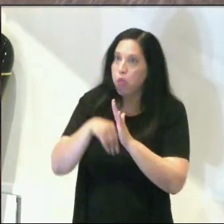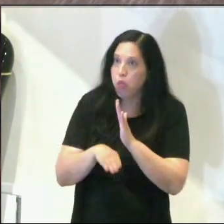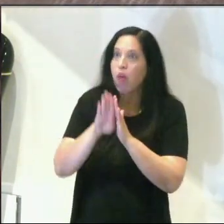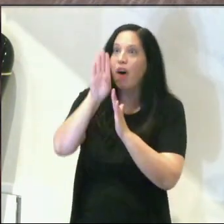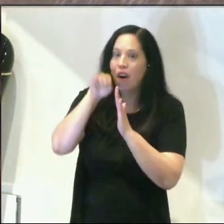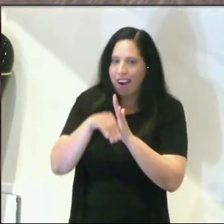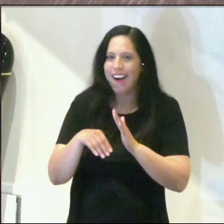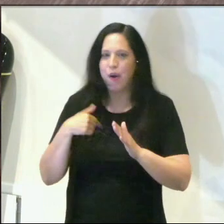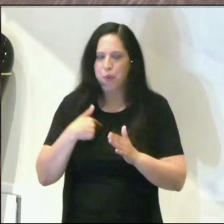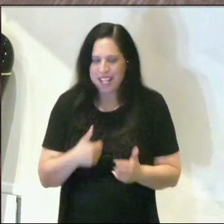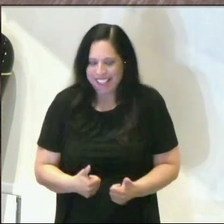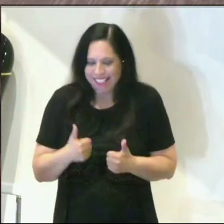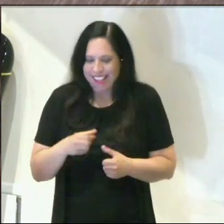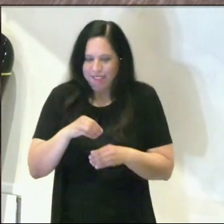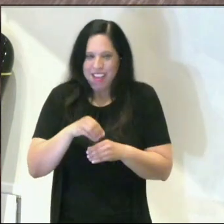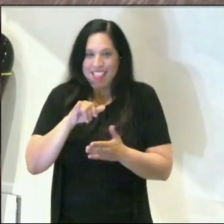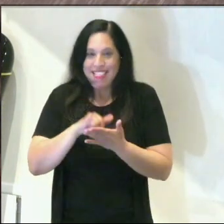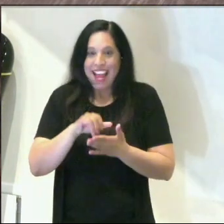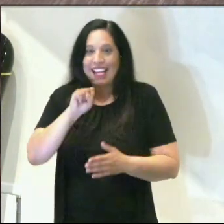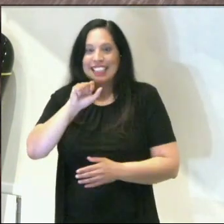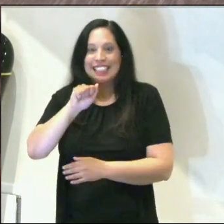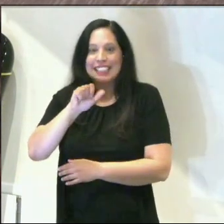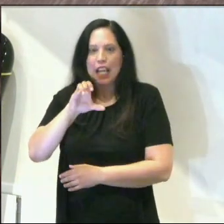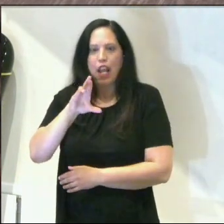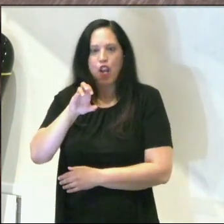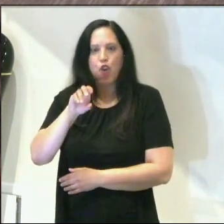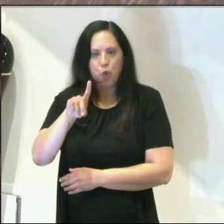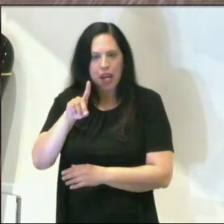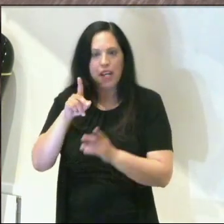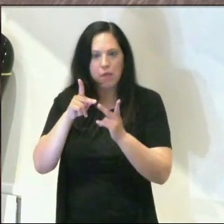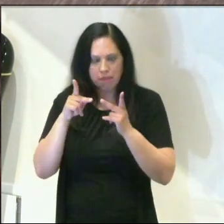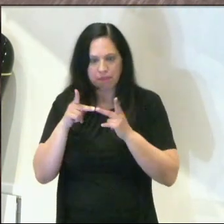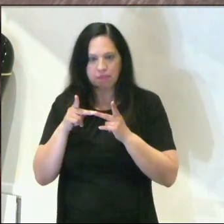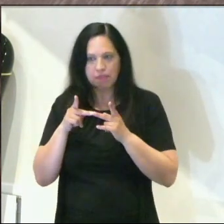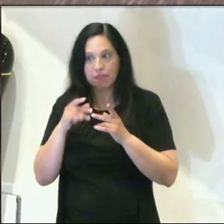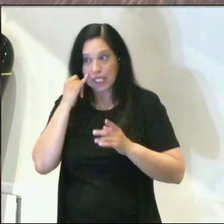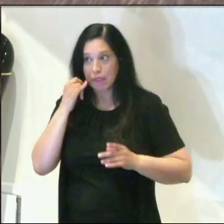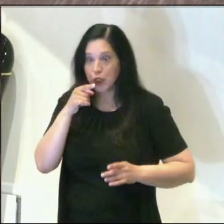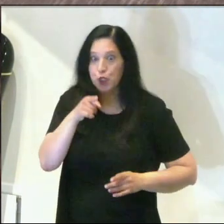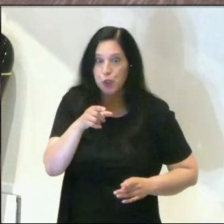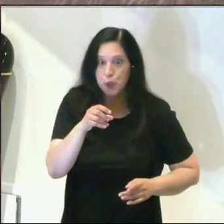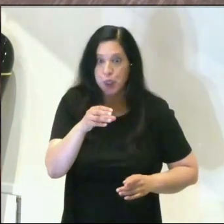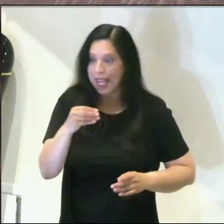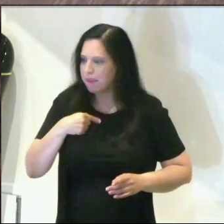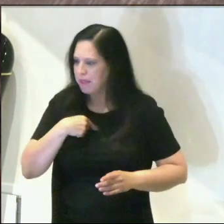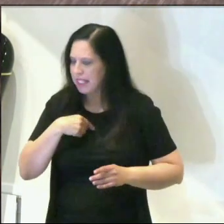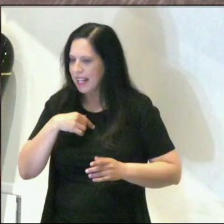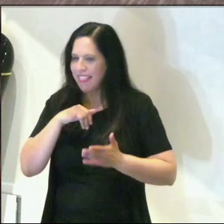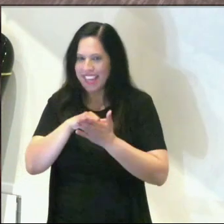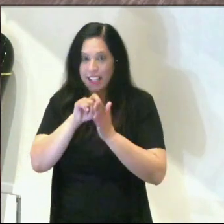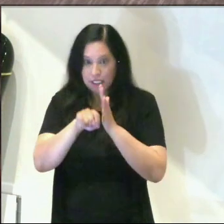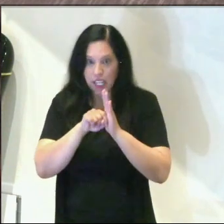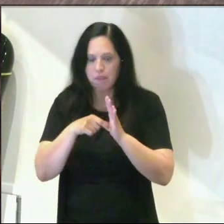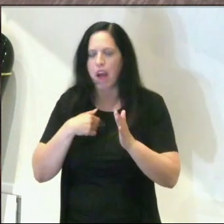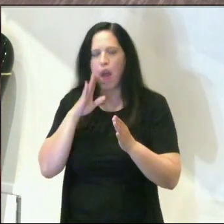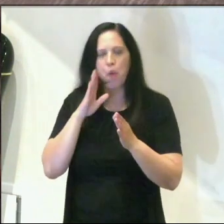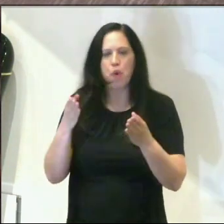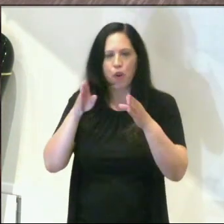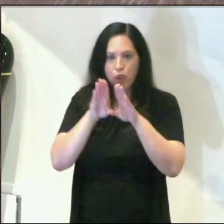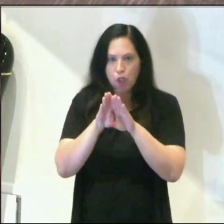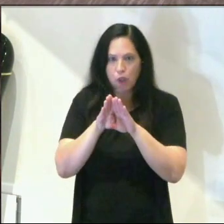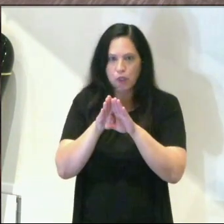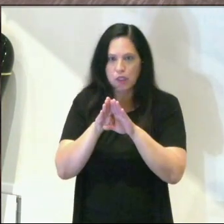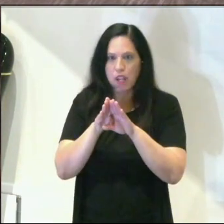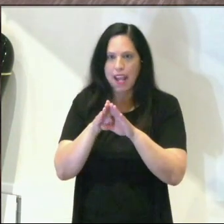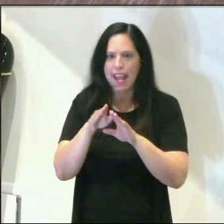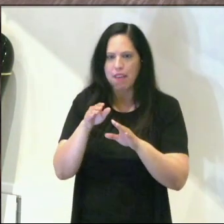that sacred space. And if that's you and if that's me in those times, then I will close by reminding you of the